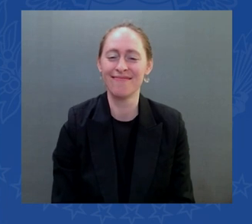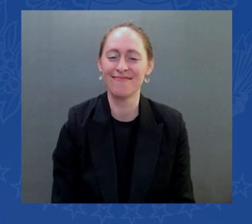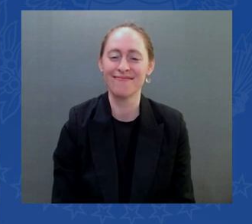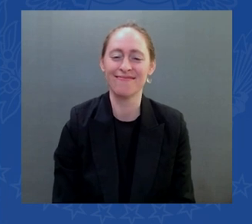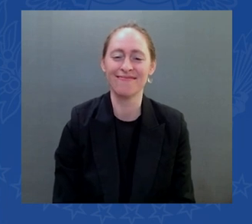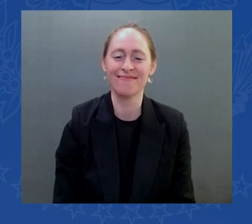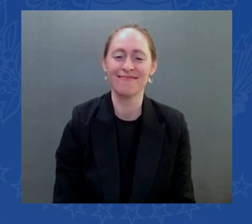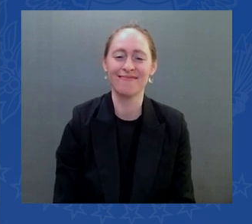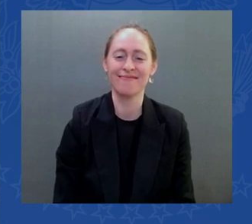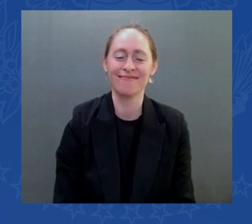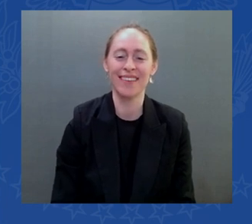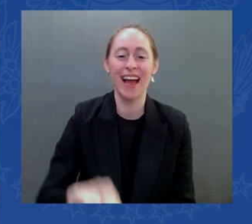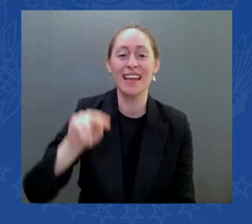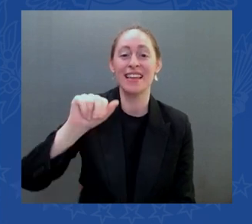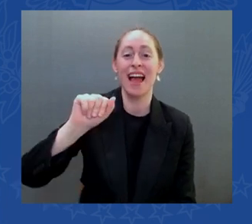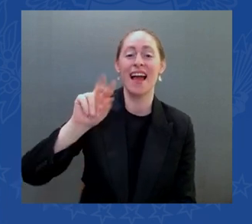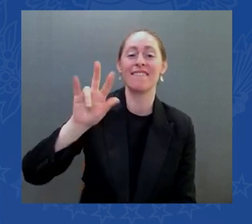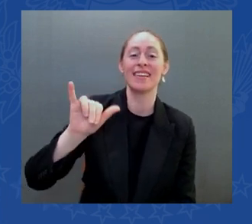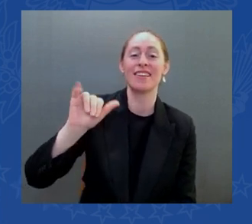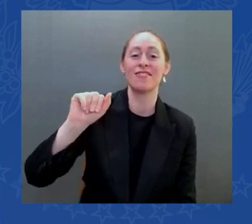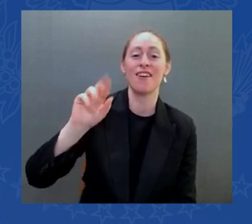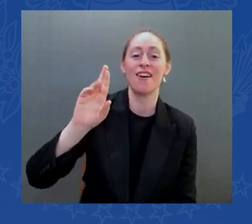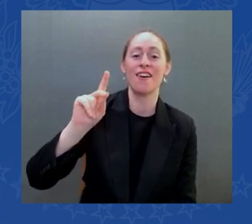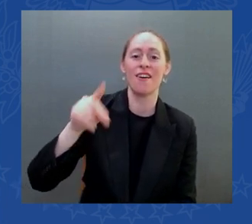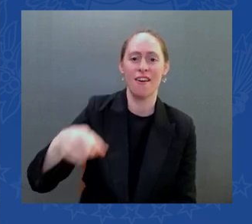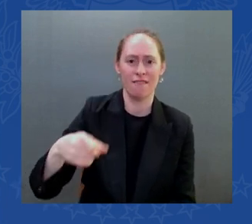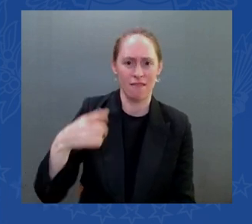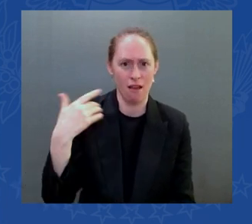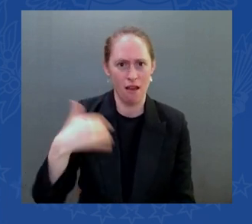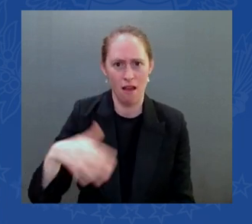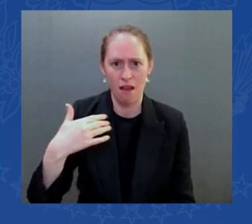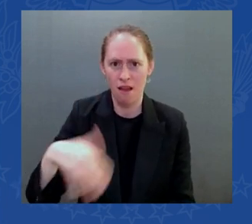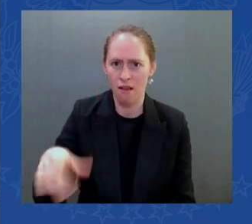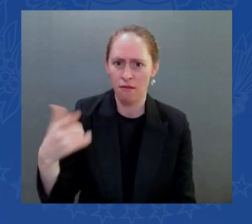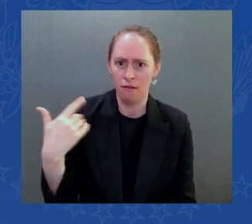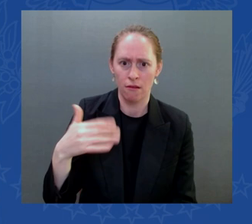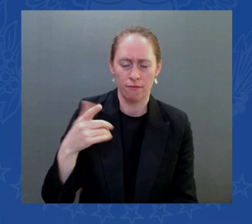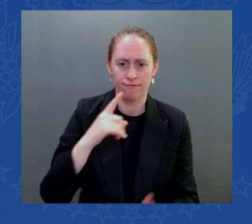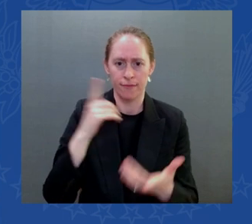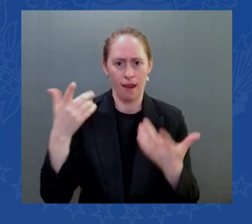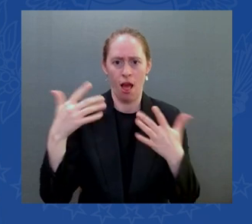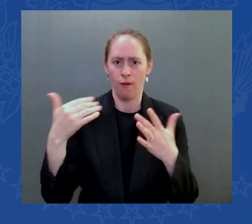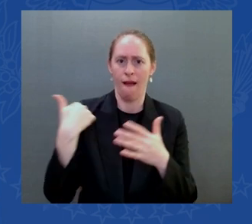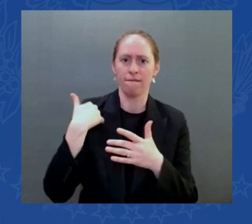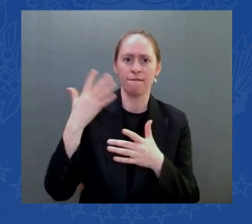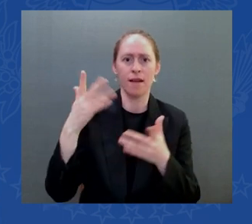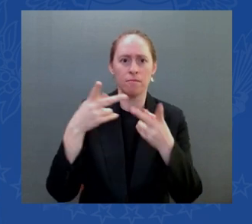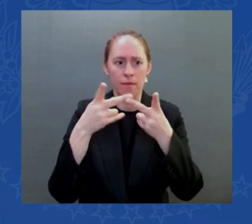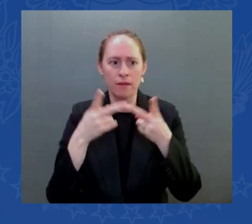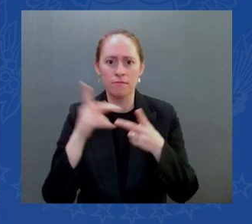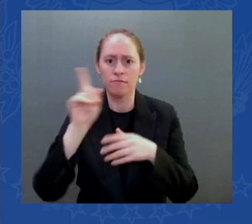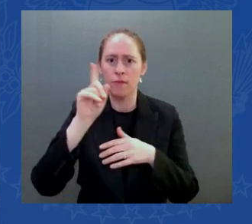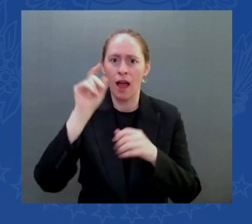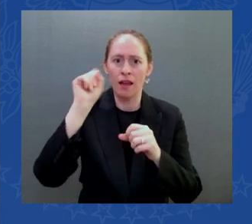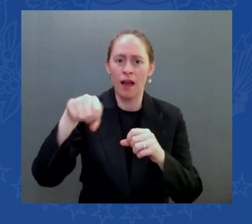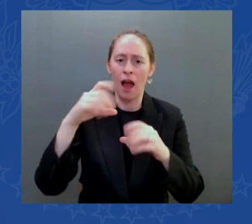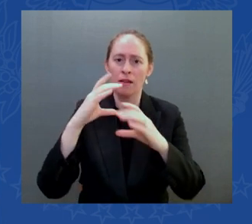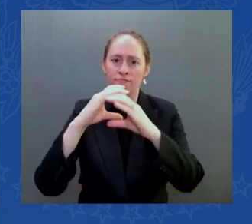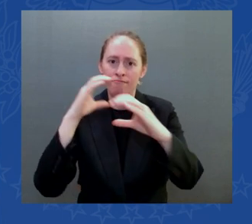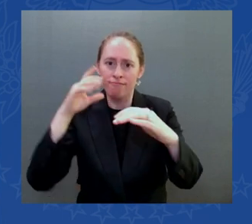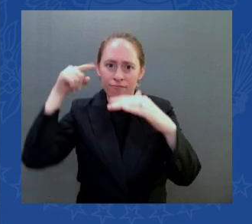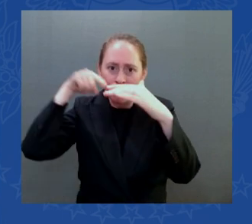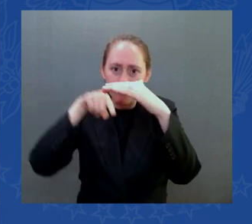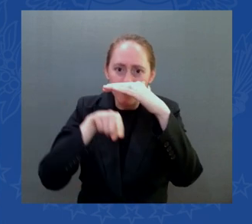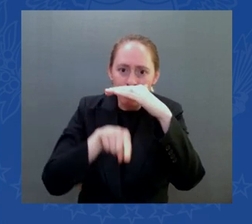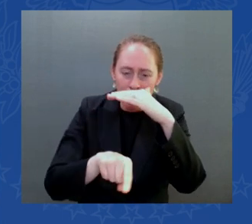well in our station look all in this port supports over 2,300